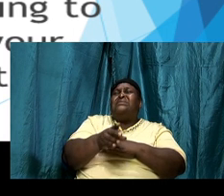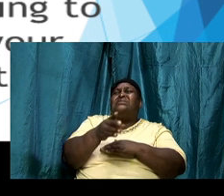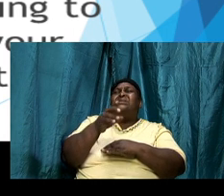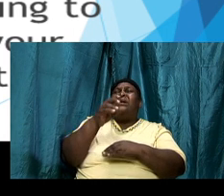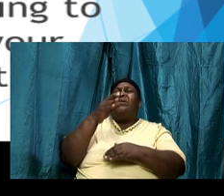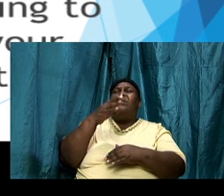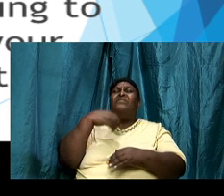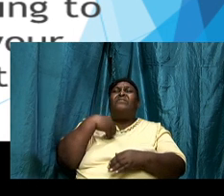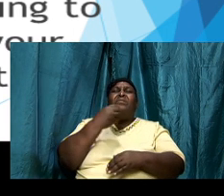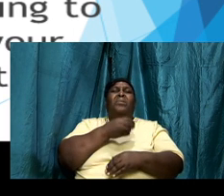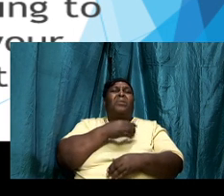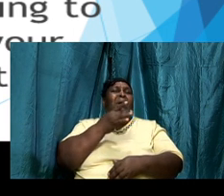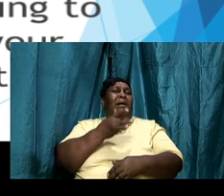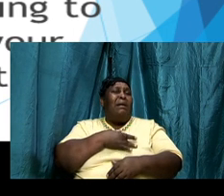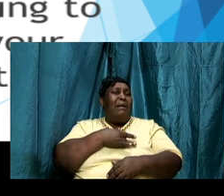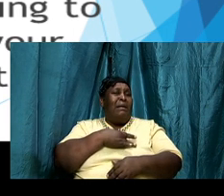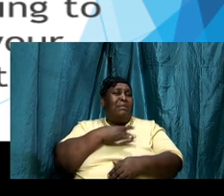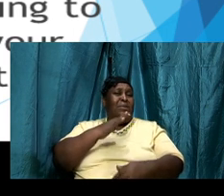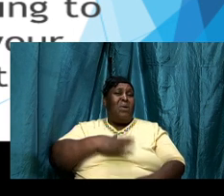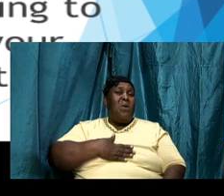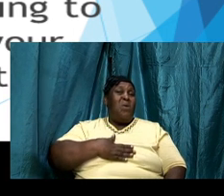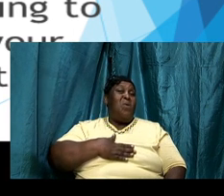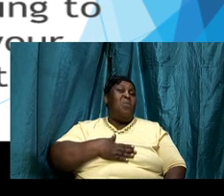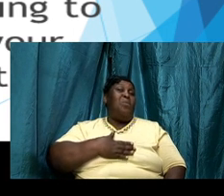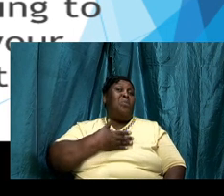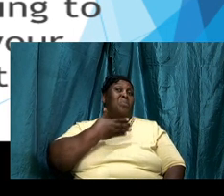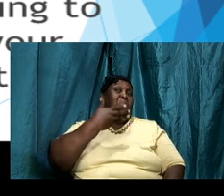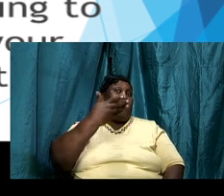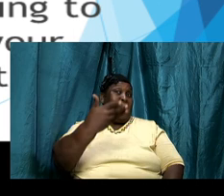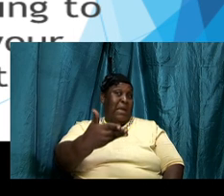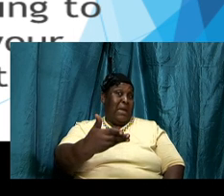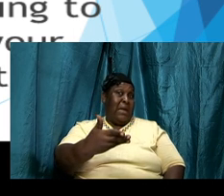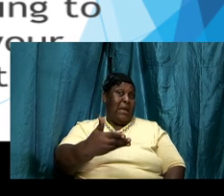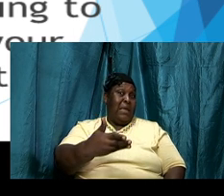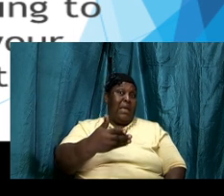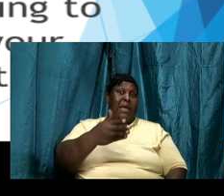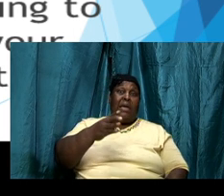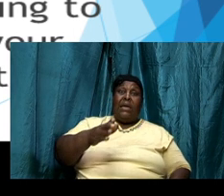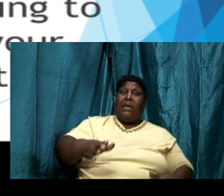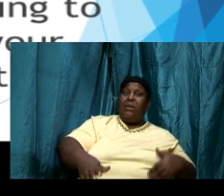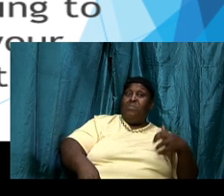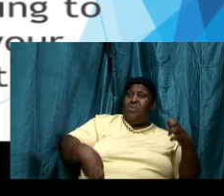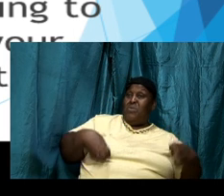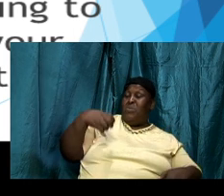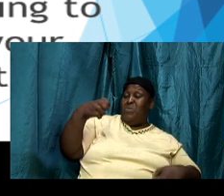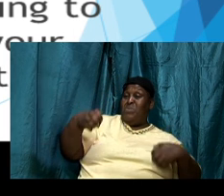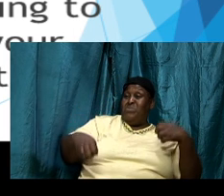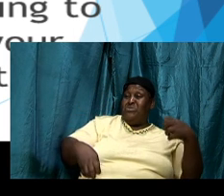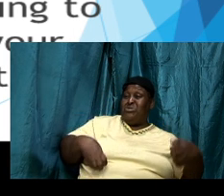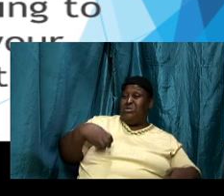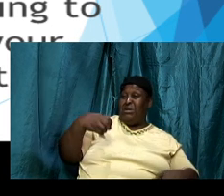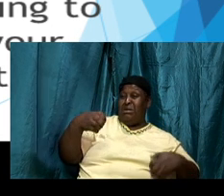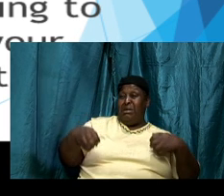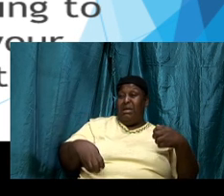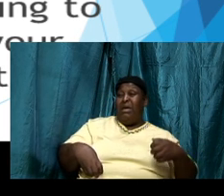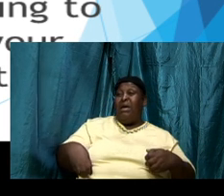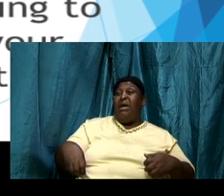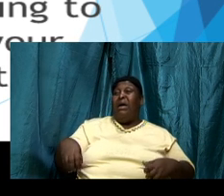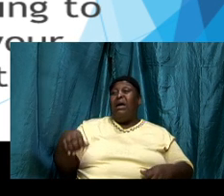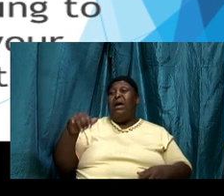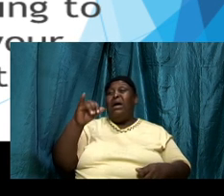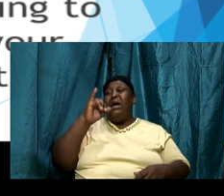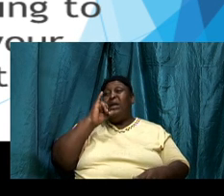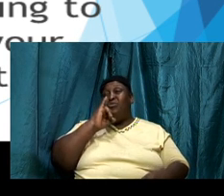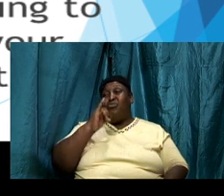areas of our emotions that are off and are wrong